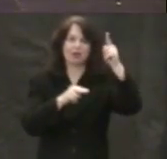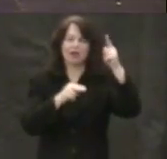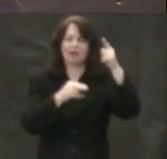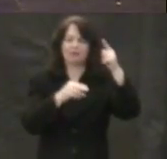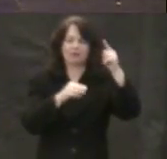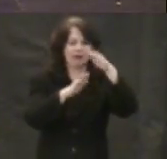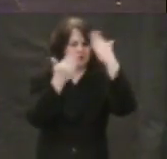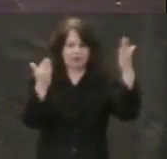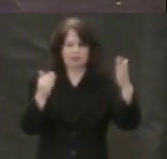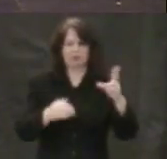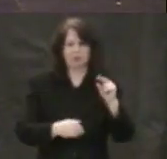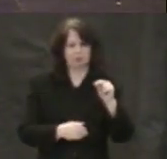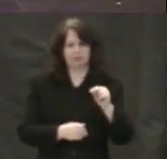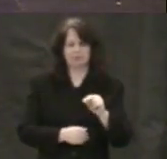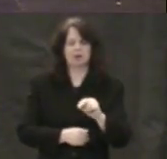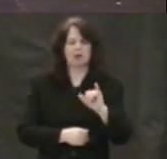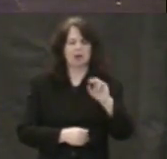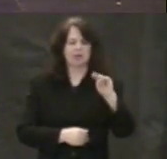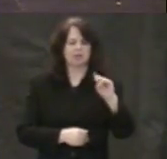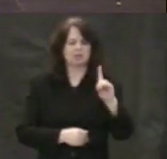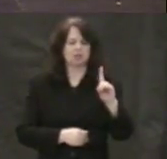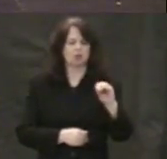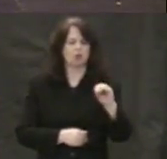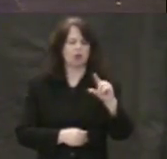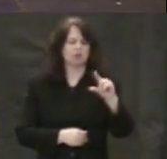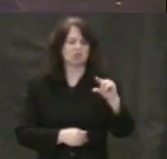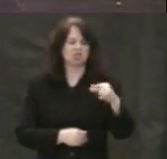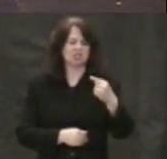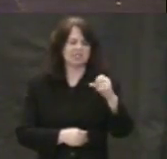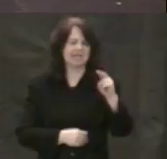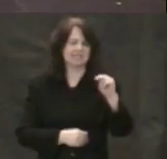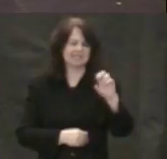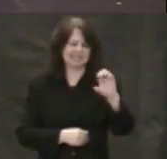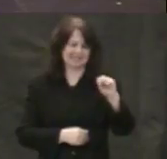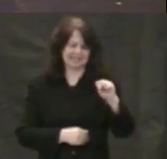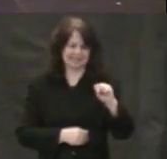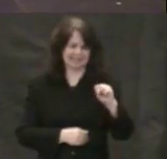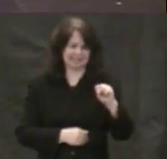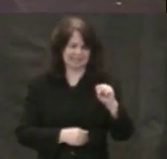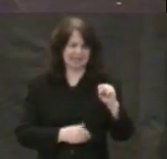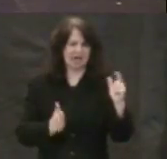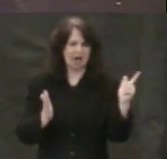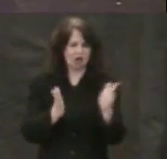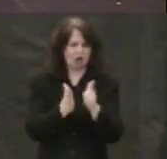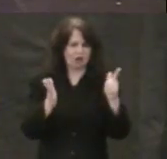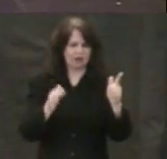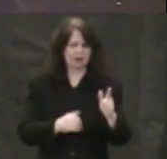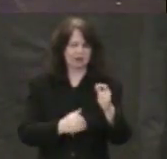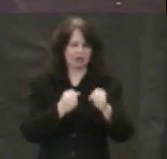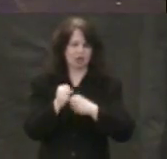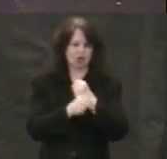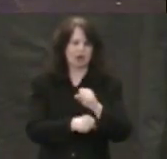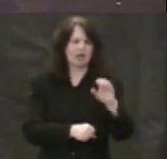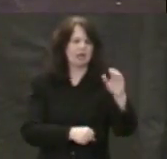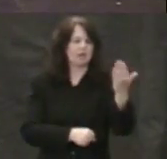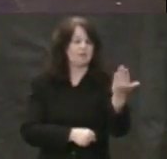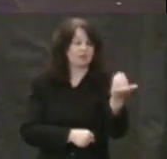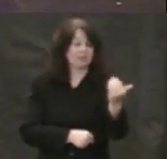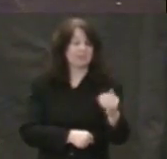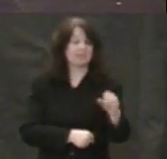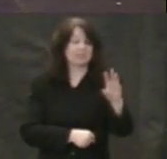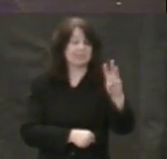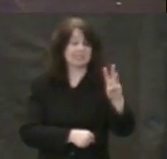You cannot buy one. The sale of indulgences was outlawed in 1567, not long